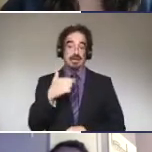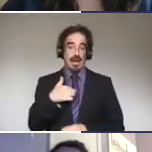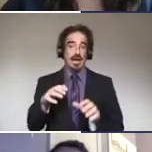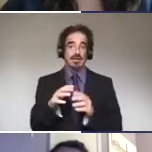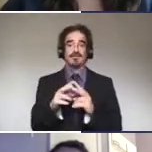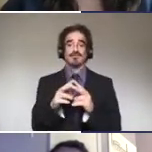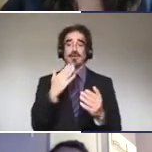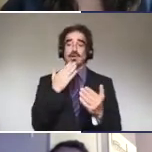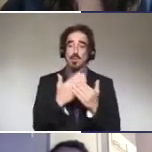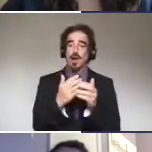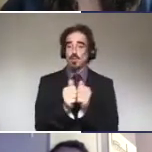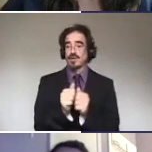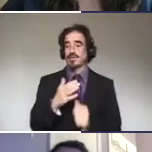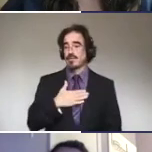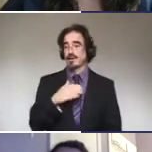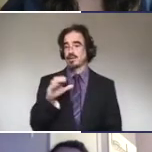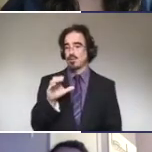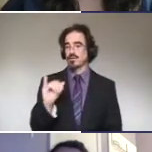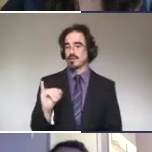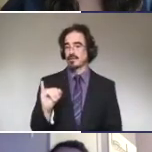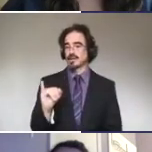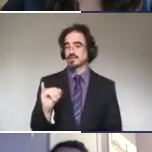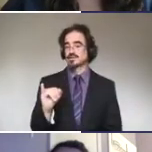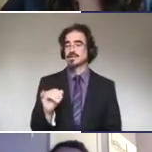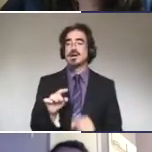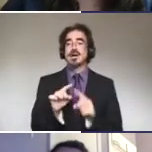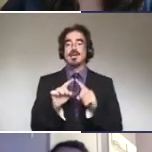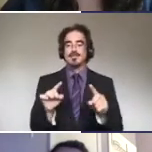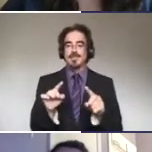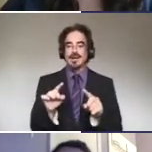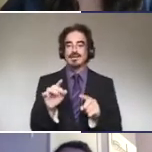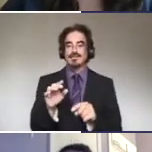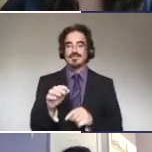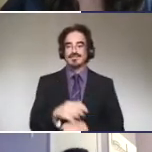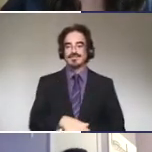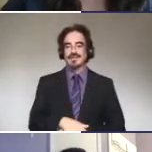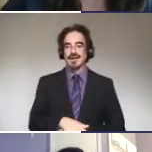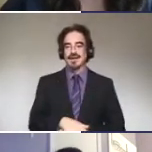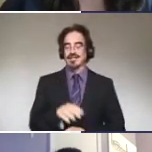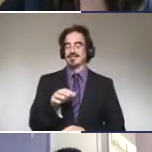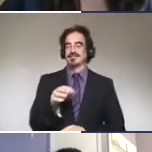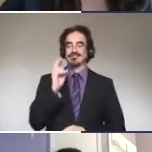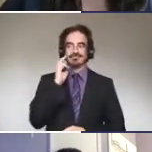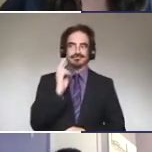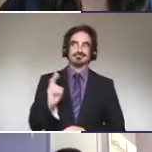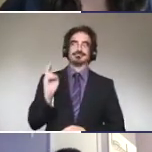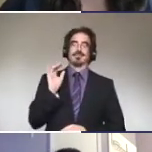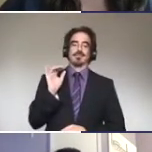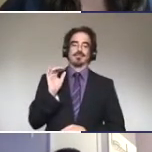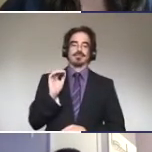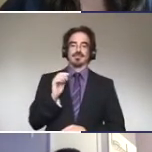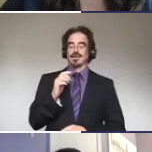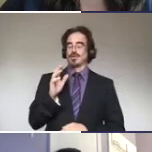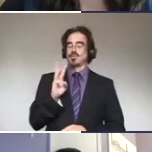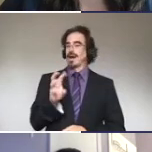my cochlear implants. Now, um, people that knew me back in that school can't, you know, Matt believe that what a change it